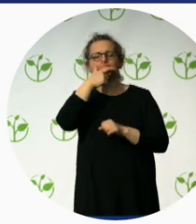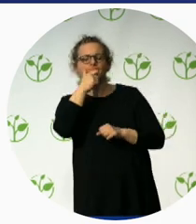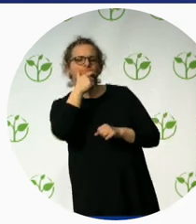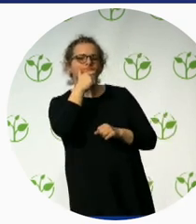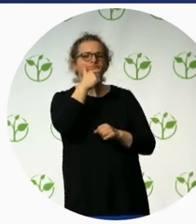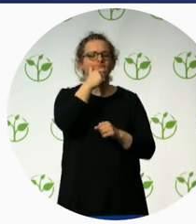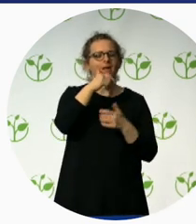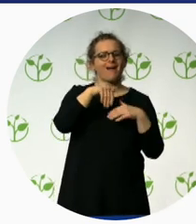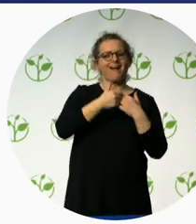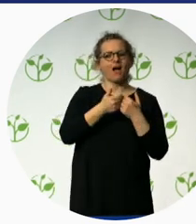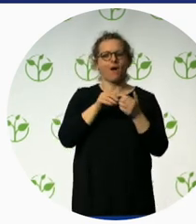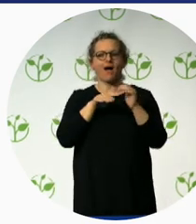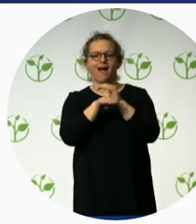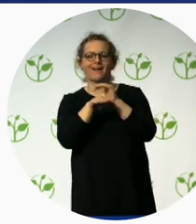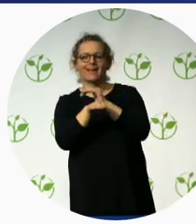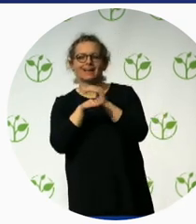And we have to do it now.